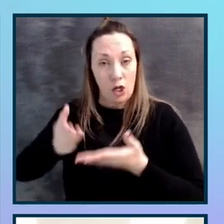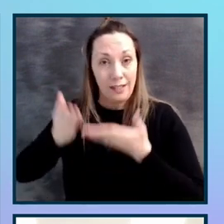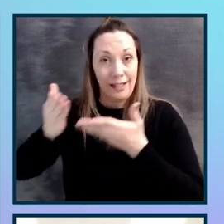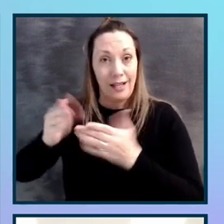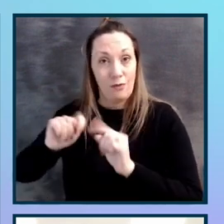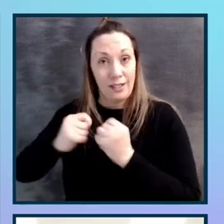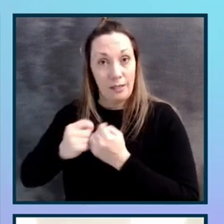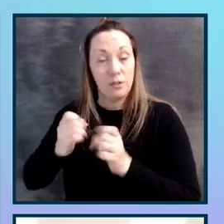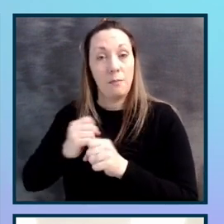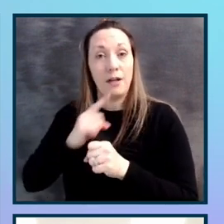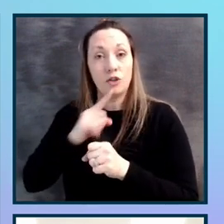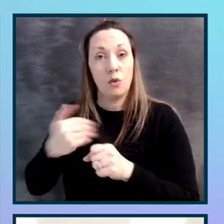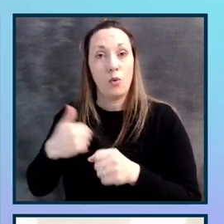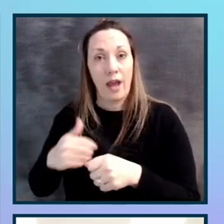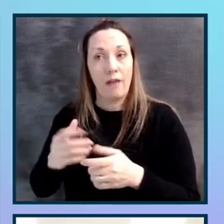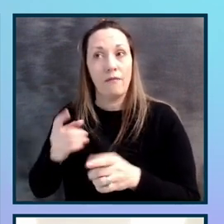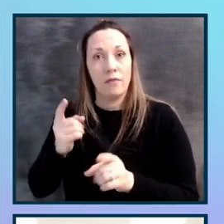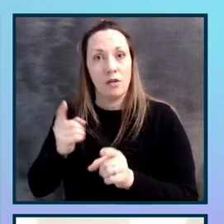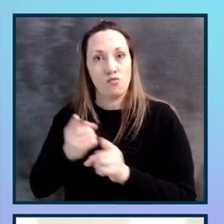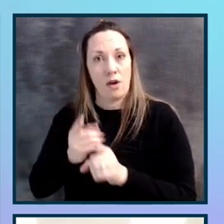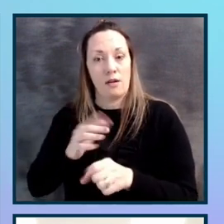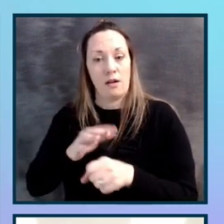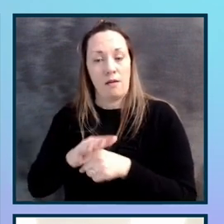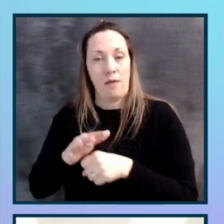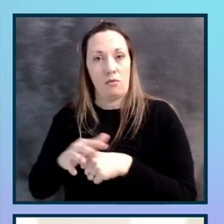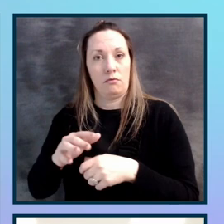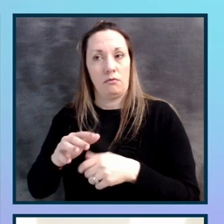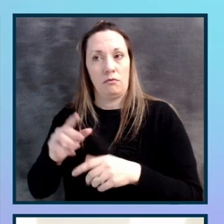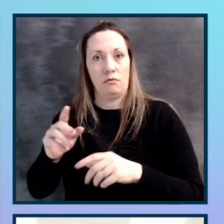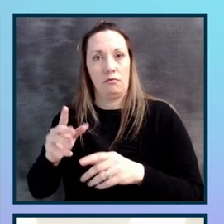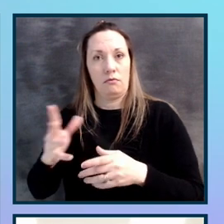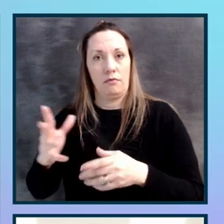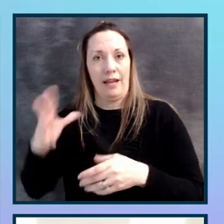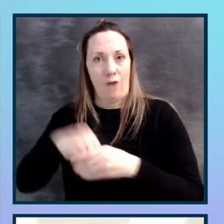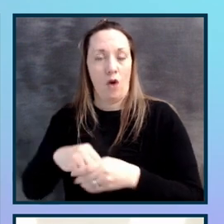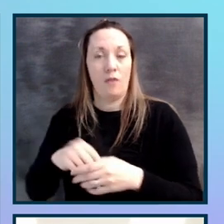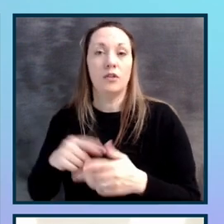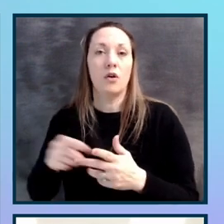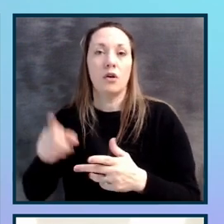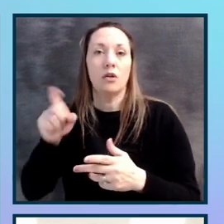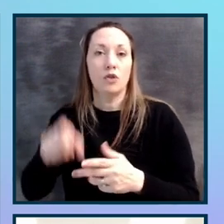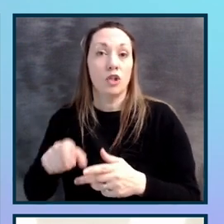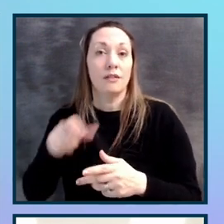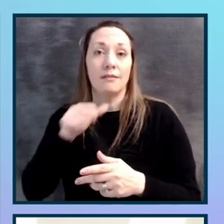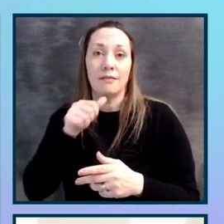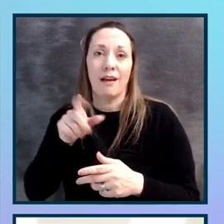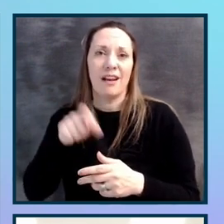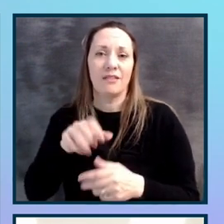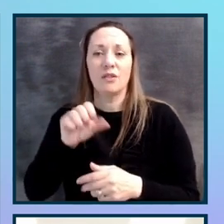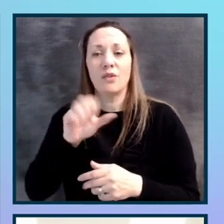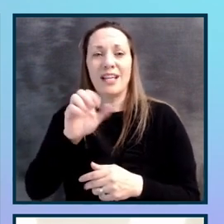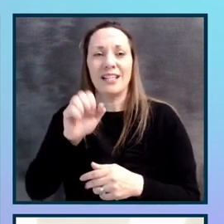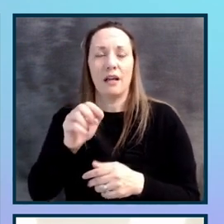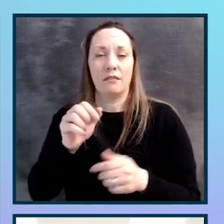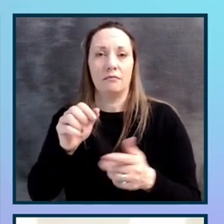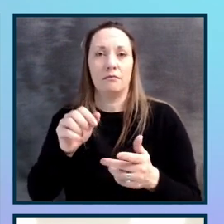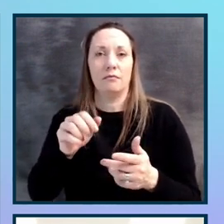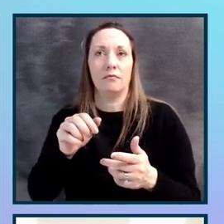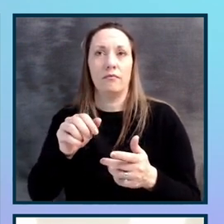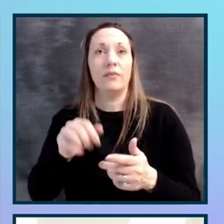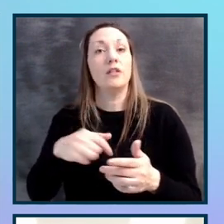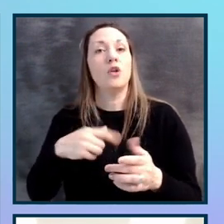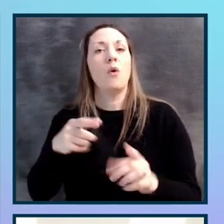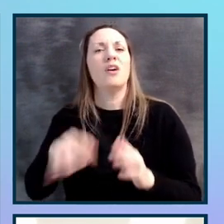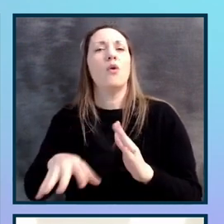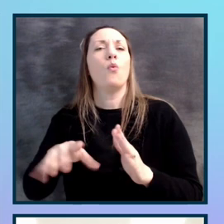the right level of coverage. You don't need to scan and you shouldn't scan everything. So picking those core processes